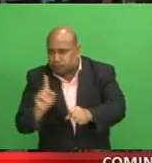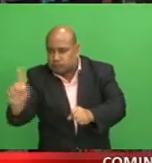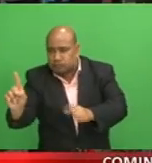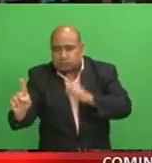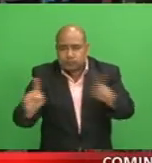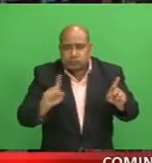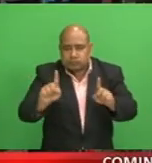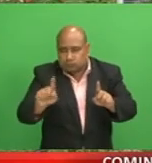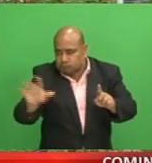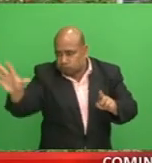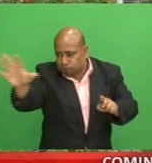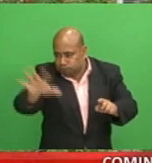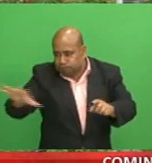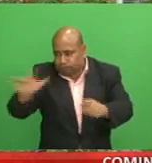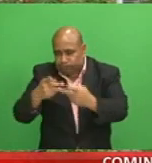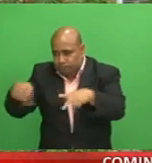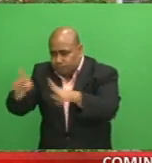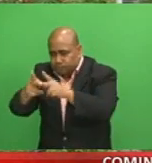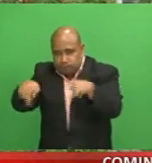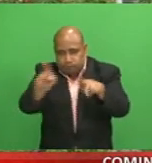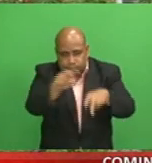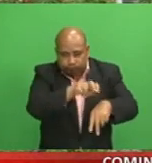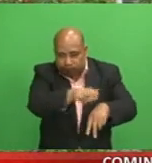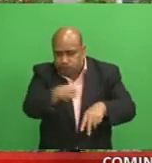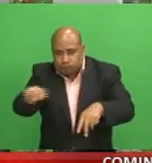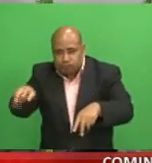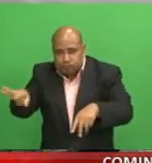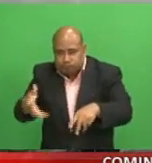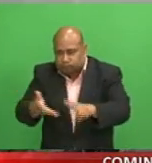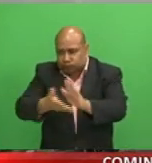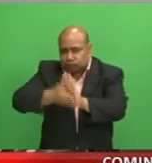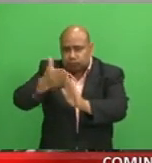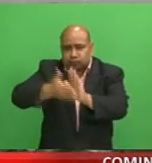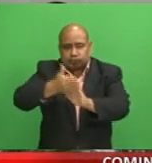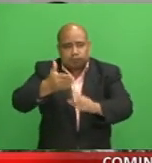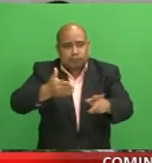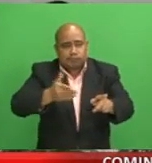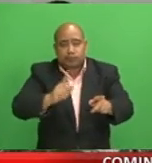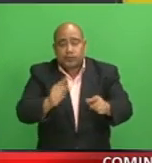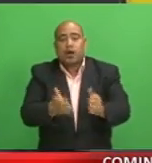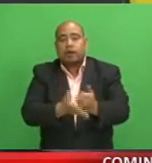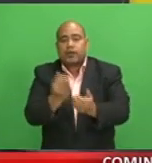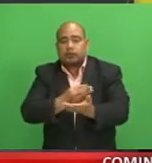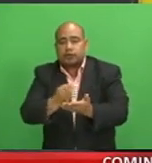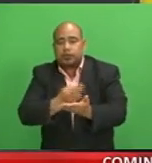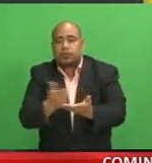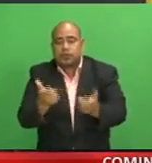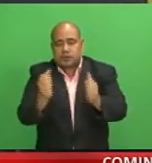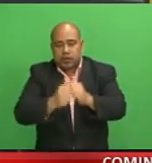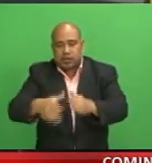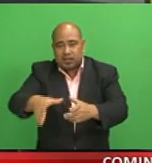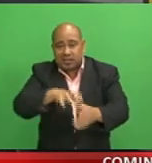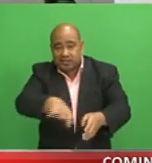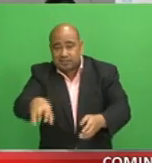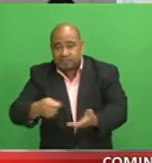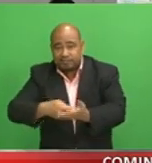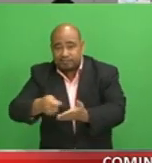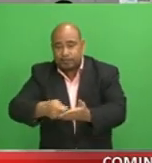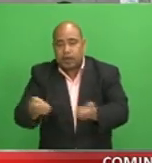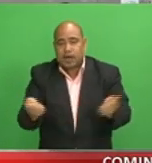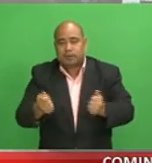Up ahead, high costs giving rise to informal settlements, and rental car industry facing major challenge.